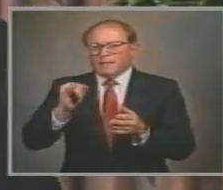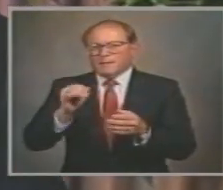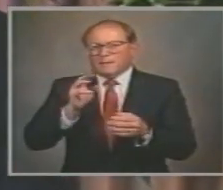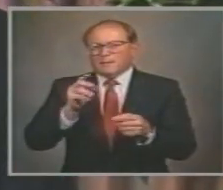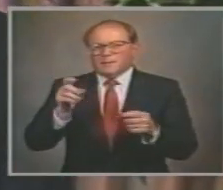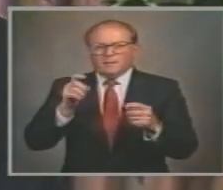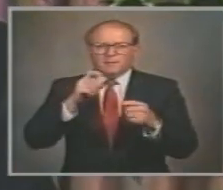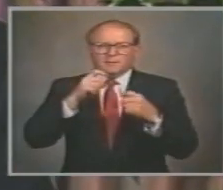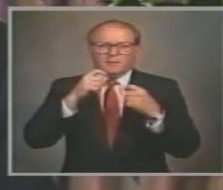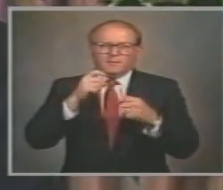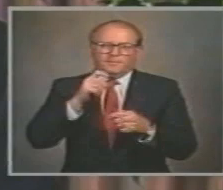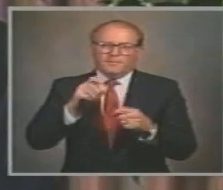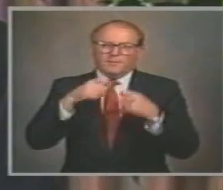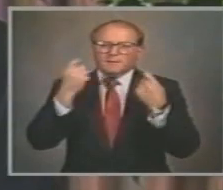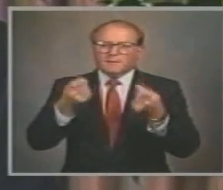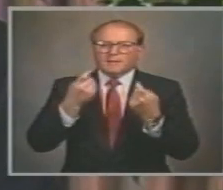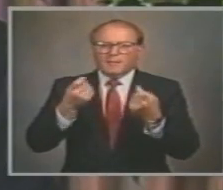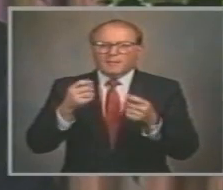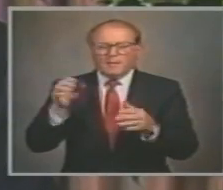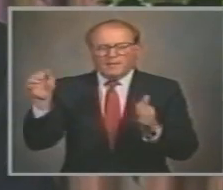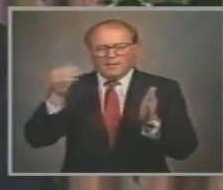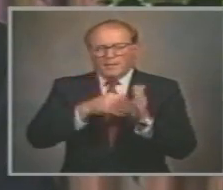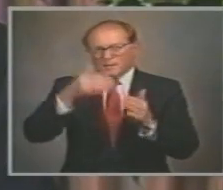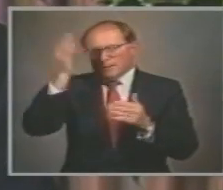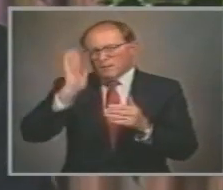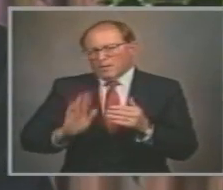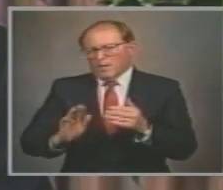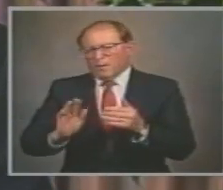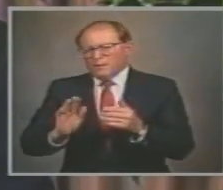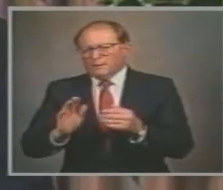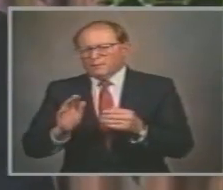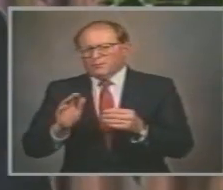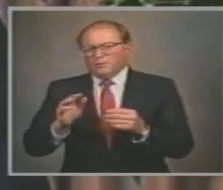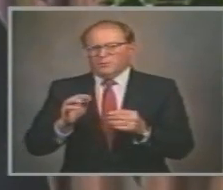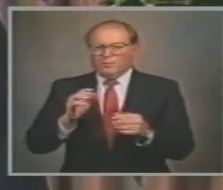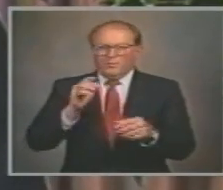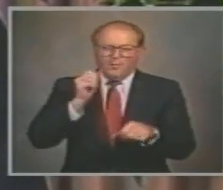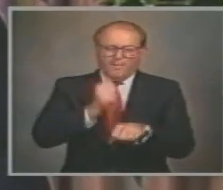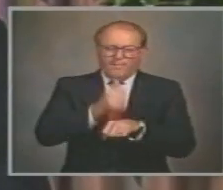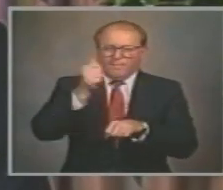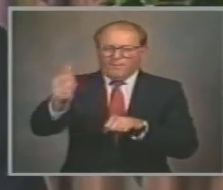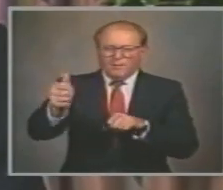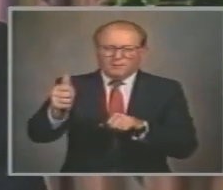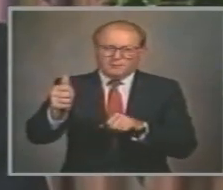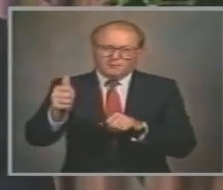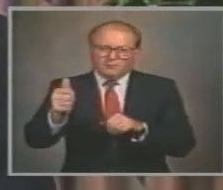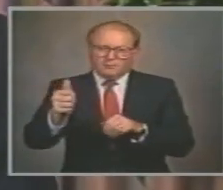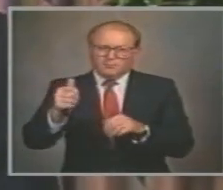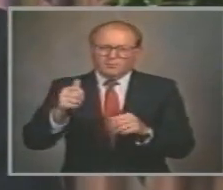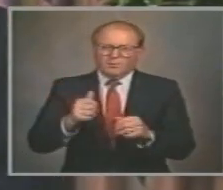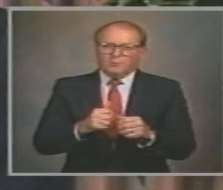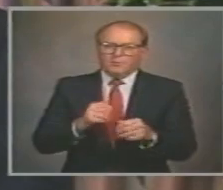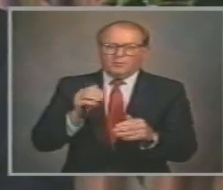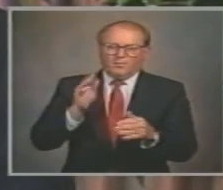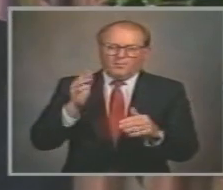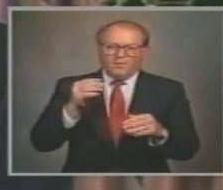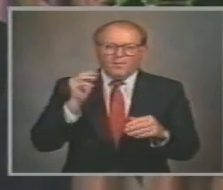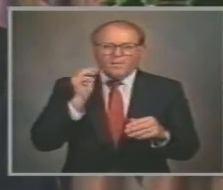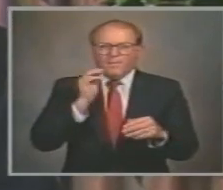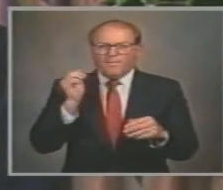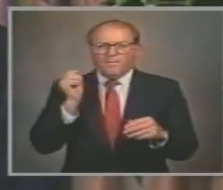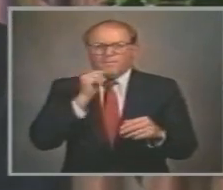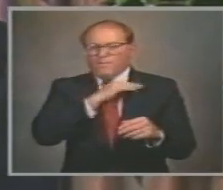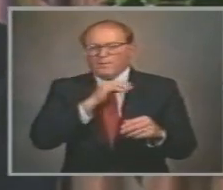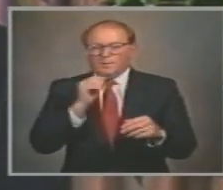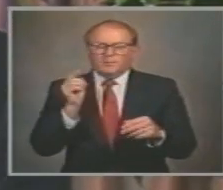witness Against thy neighbor The ninth commandment Because it's the good name The good character The